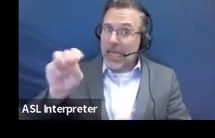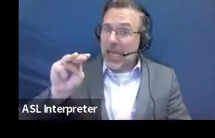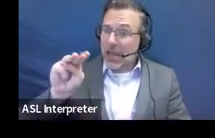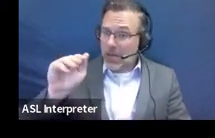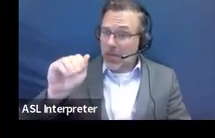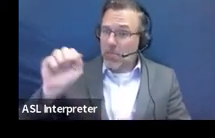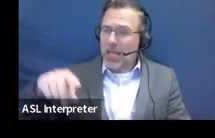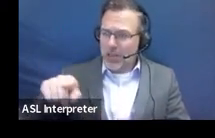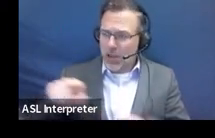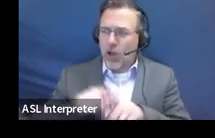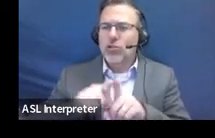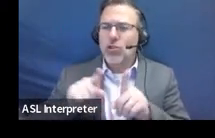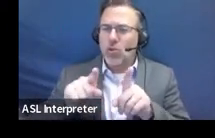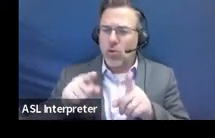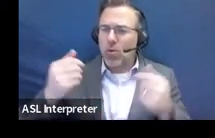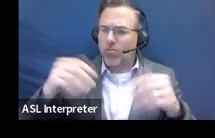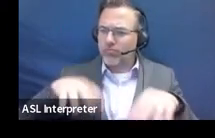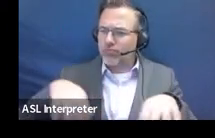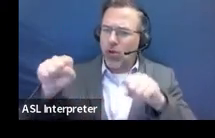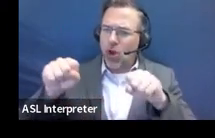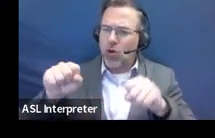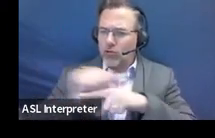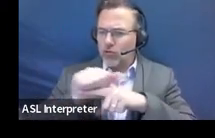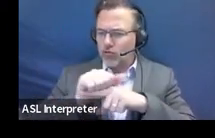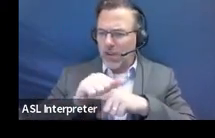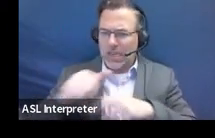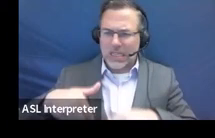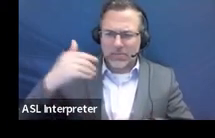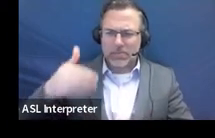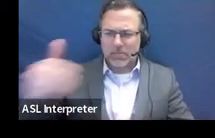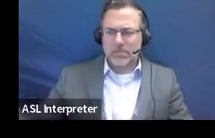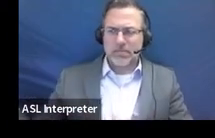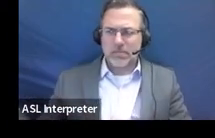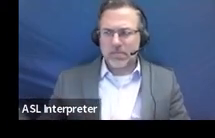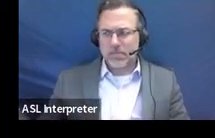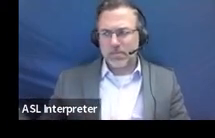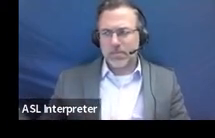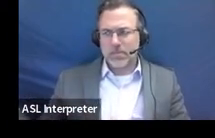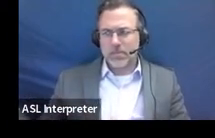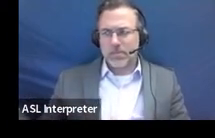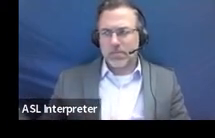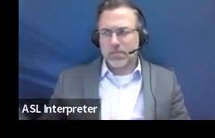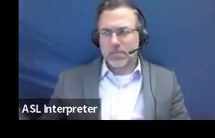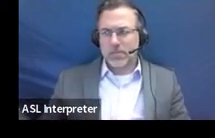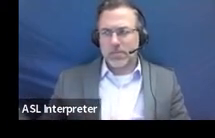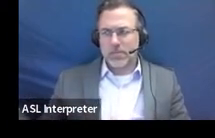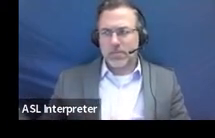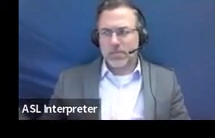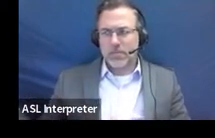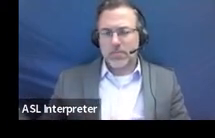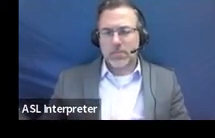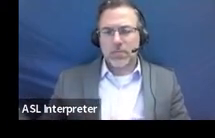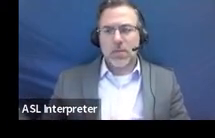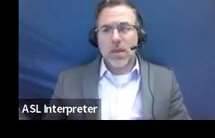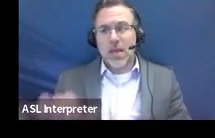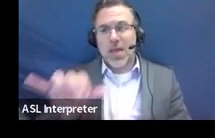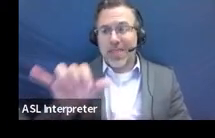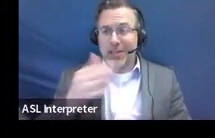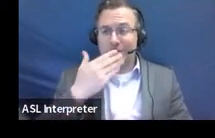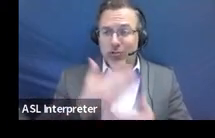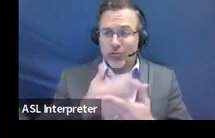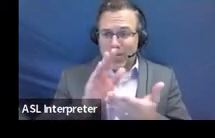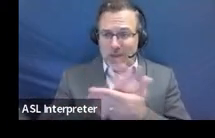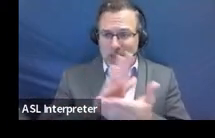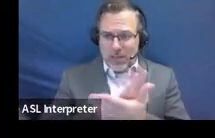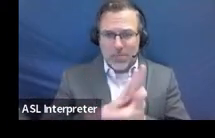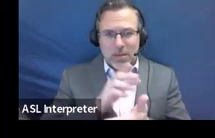now and then on it. Okay. Excellent. So yes, it's a, this is a useful document when you're trying to make your